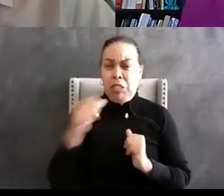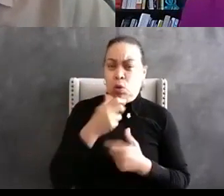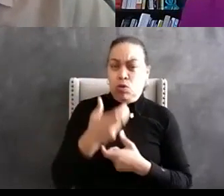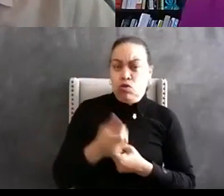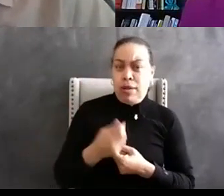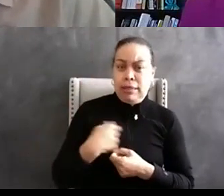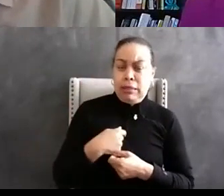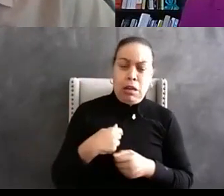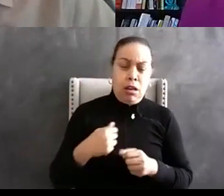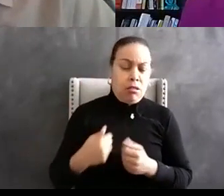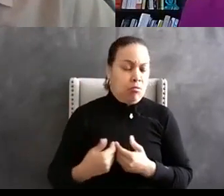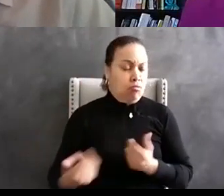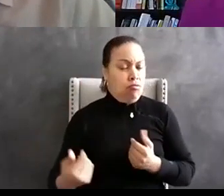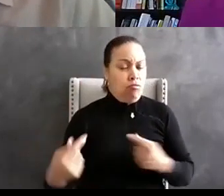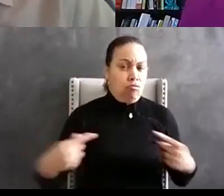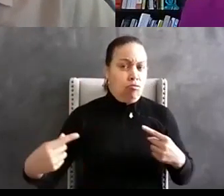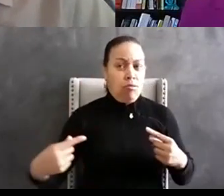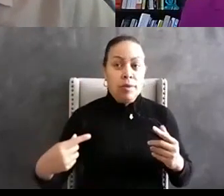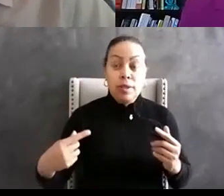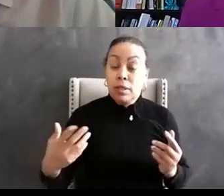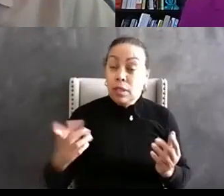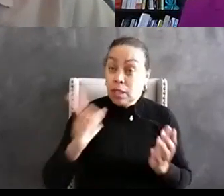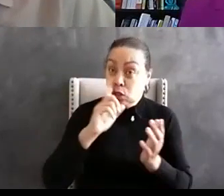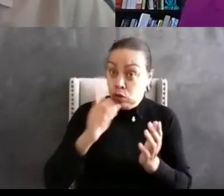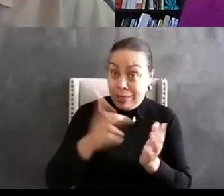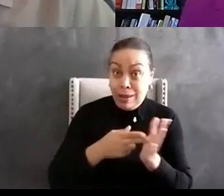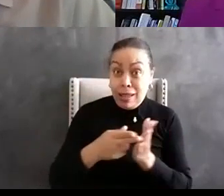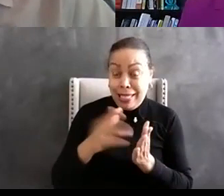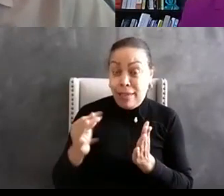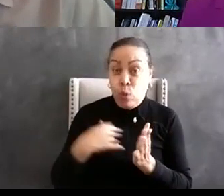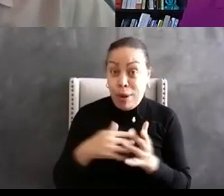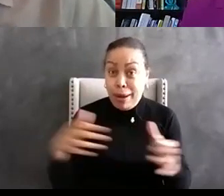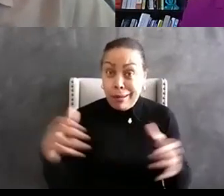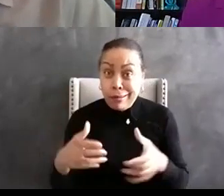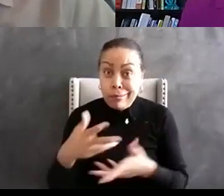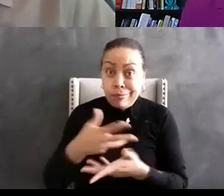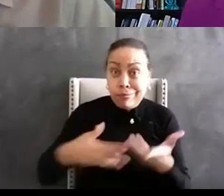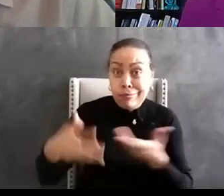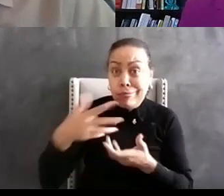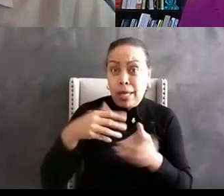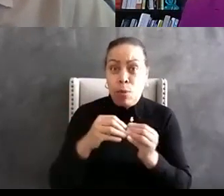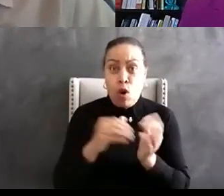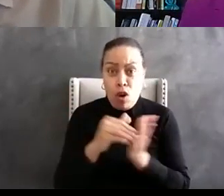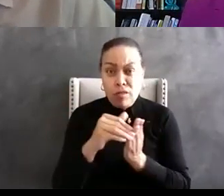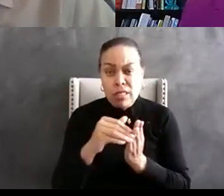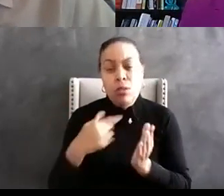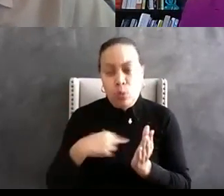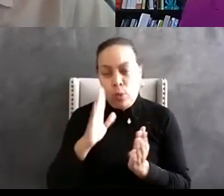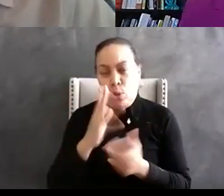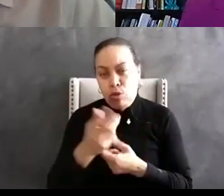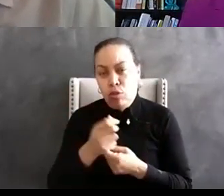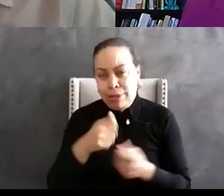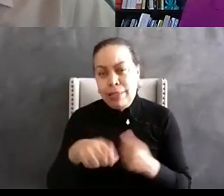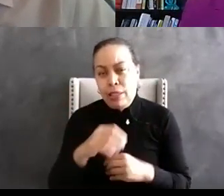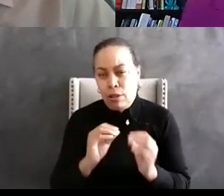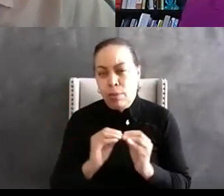when um actually uh if we spent more time together we would be trusting each other more so that that sort of there's a